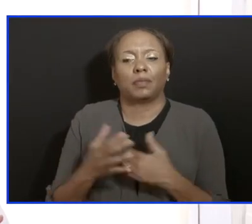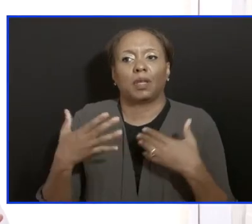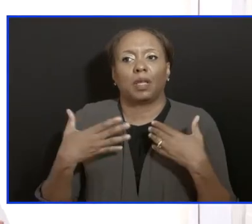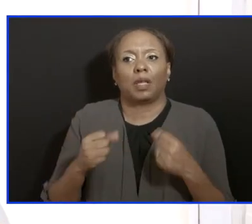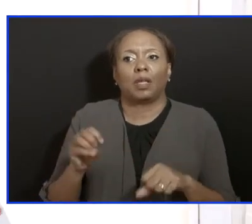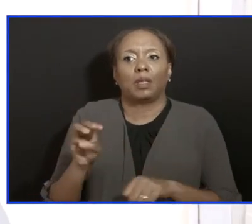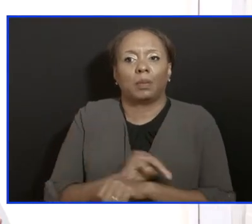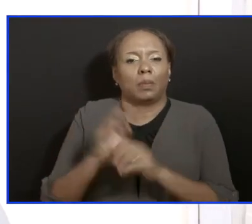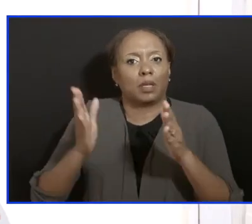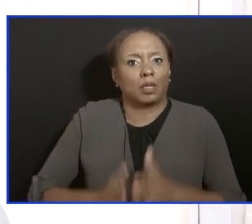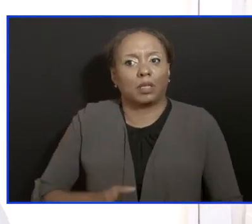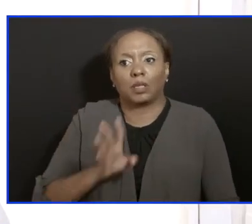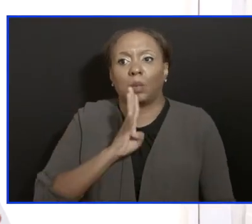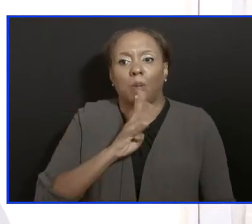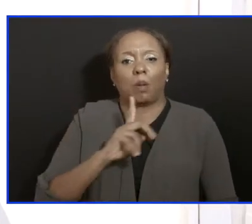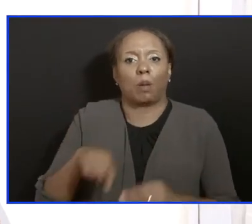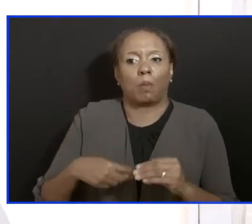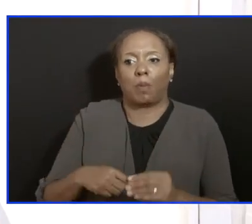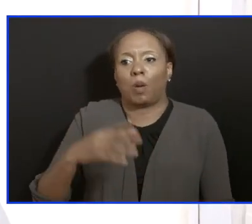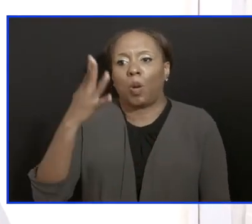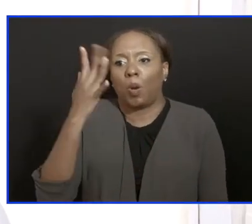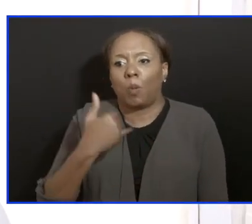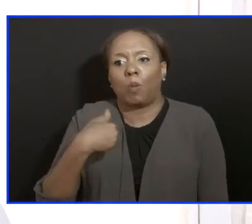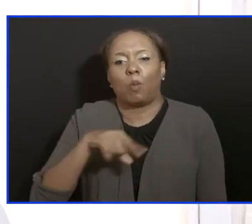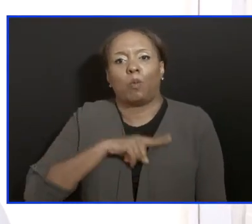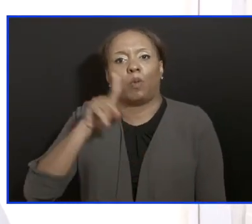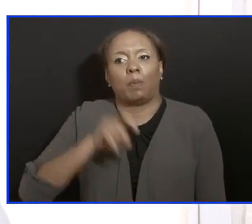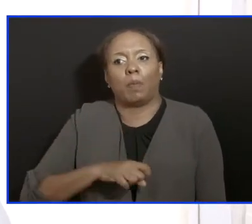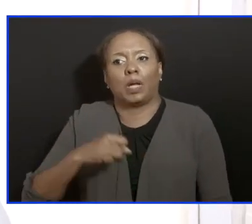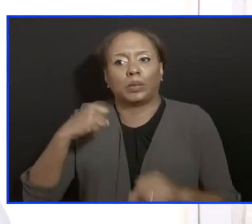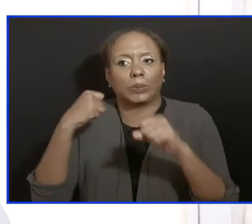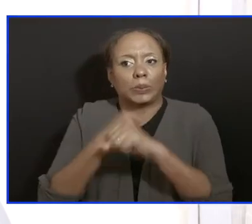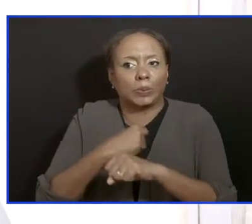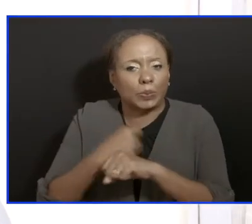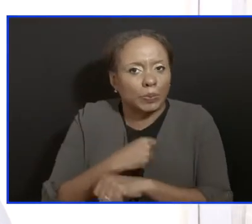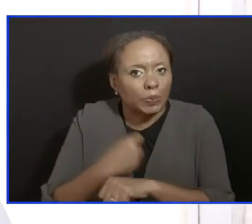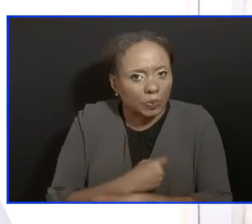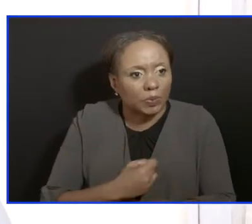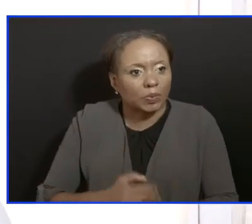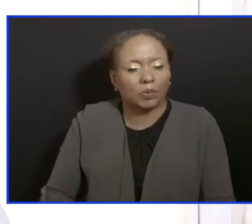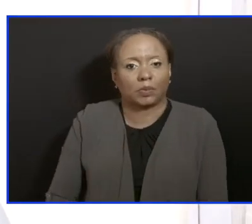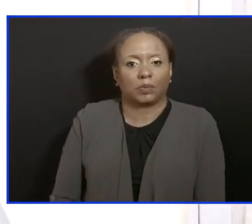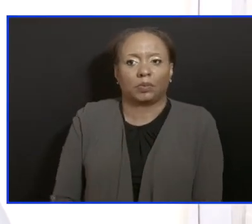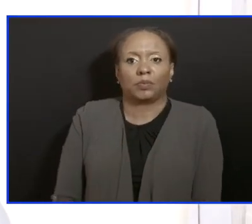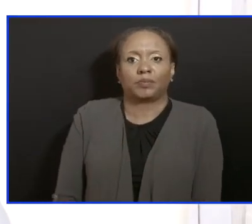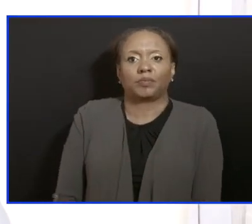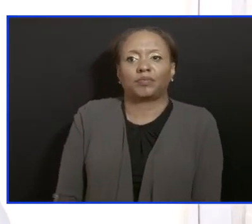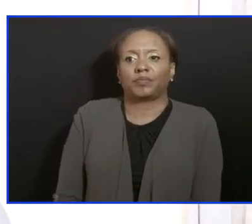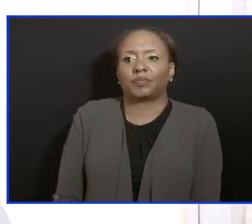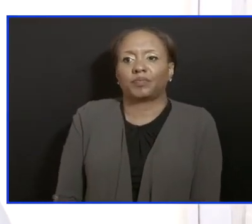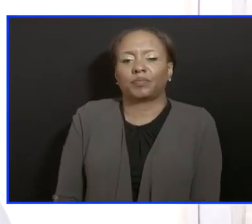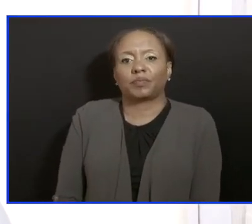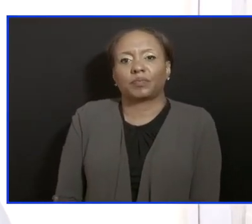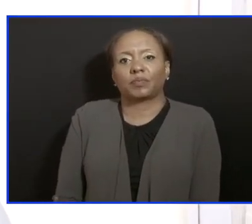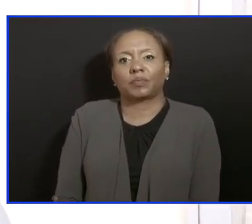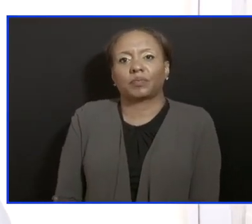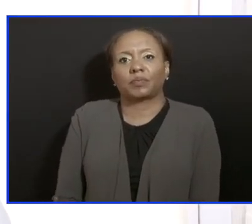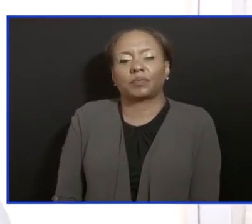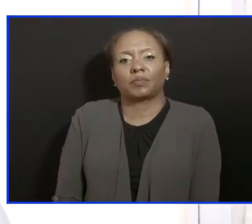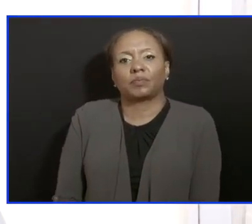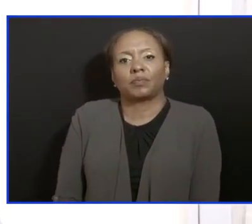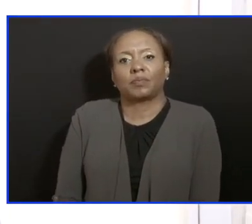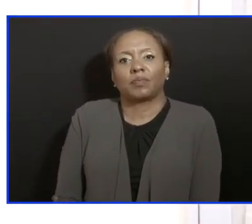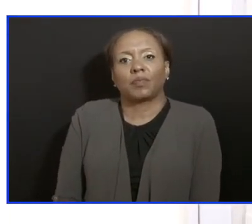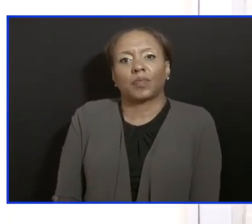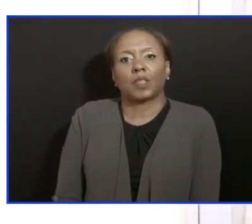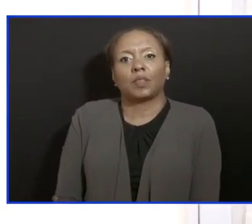afternoon about why we must take the battle to where the battle really is. And it is no sense deploying resources to